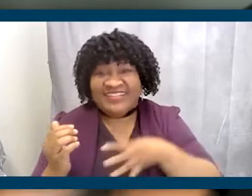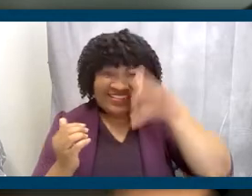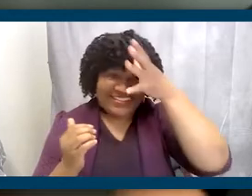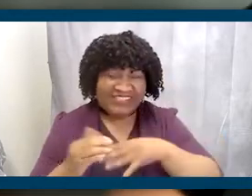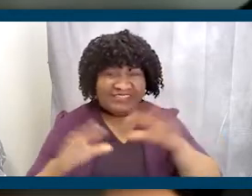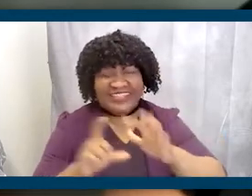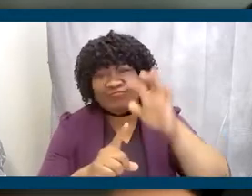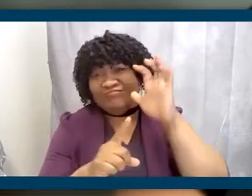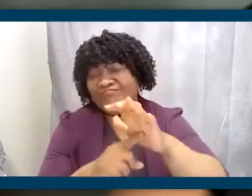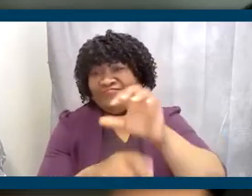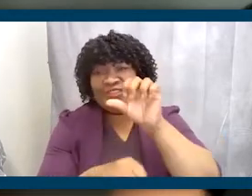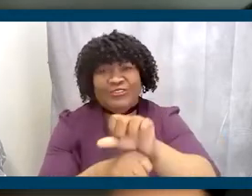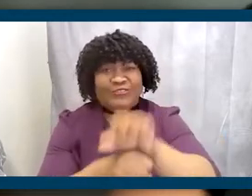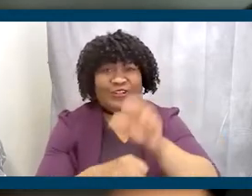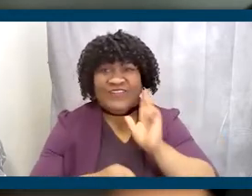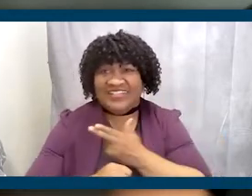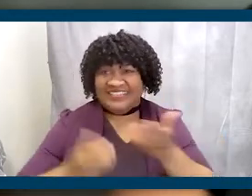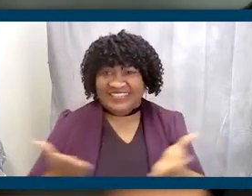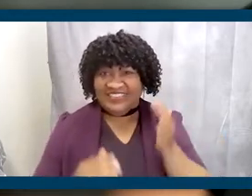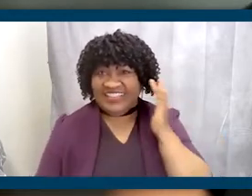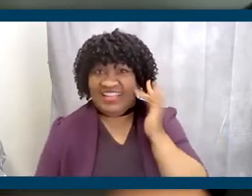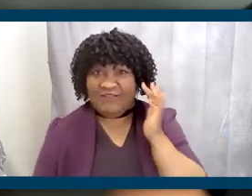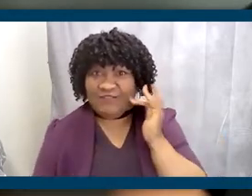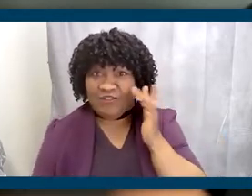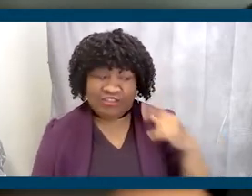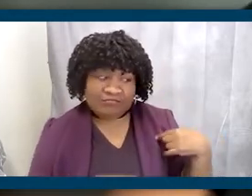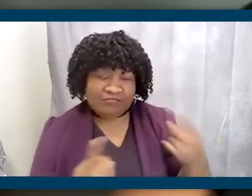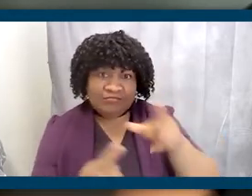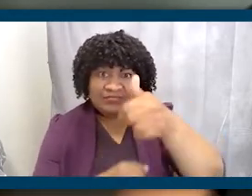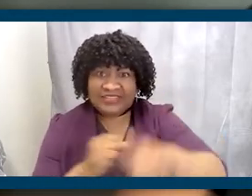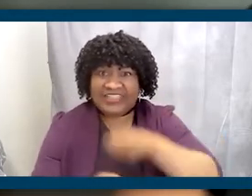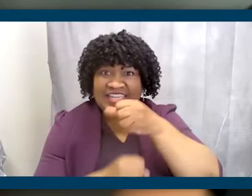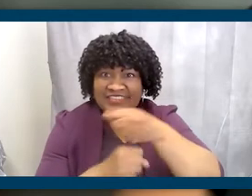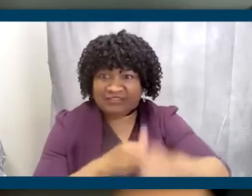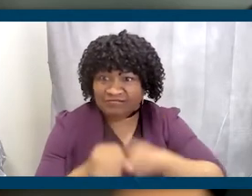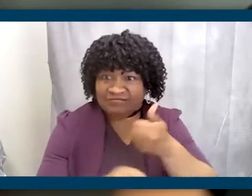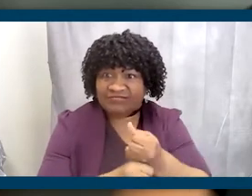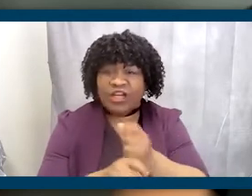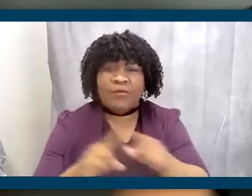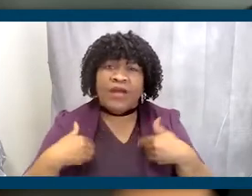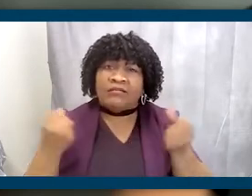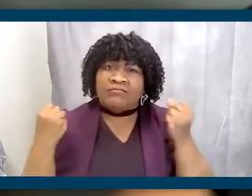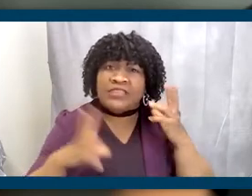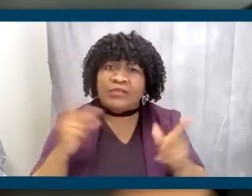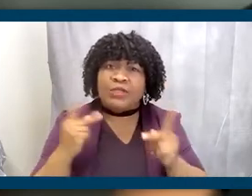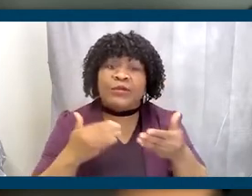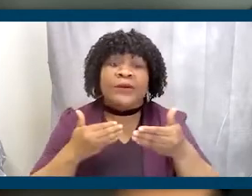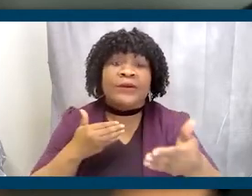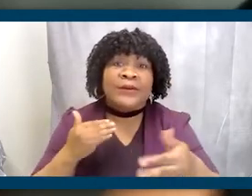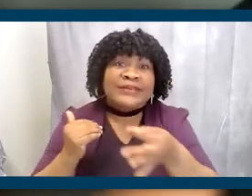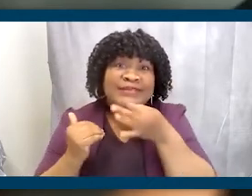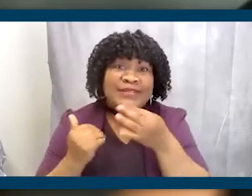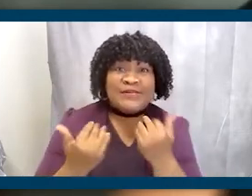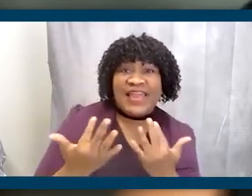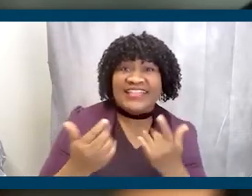have done amazing work in California over the decades, but we also got a lot of folks that's up next that's